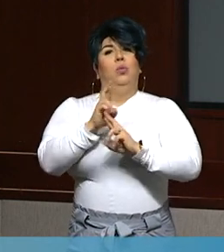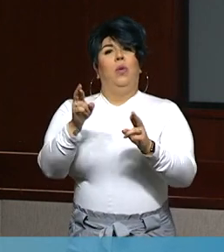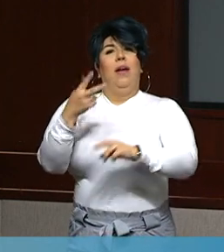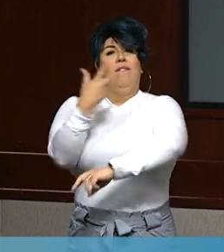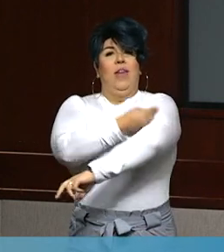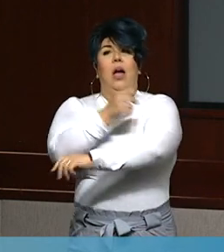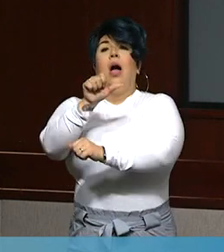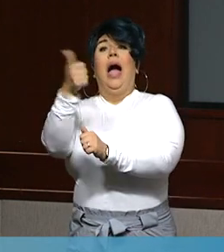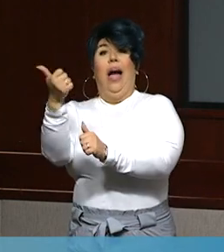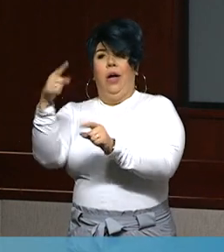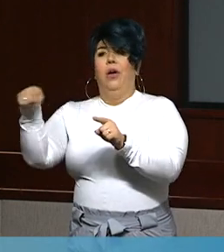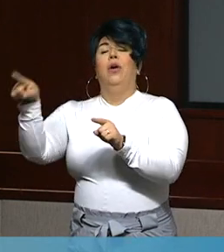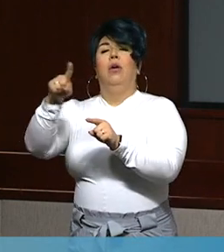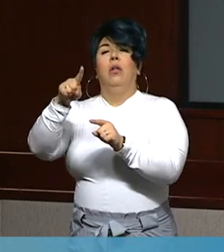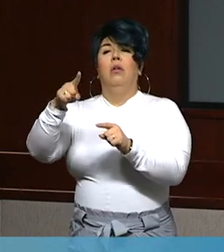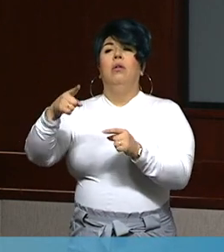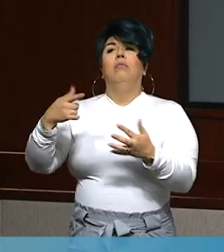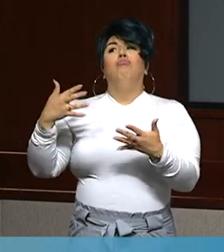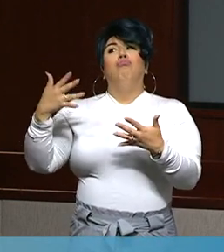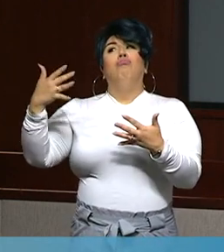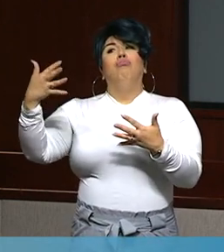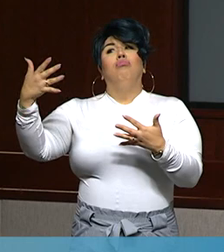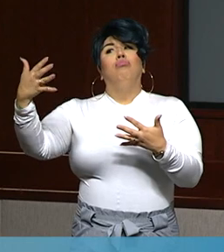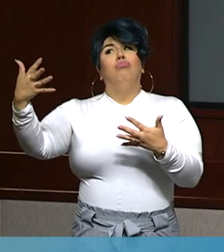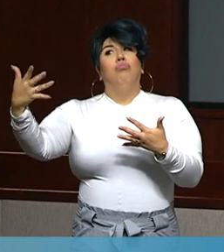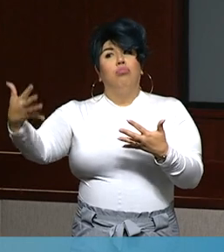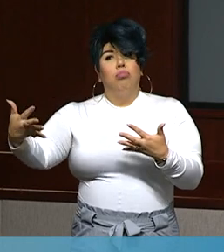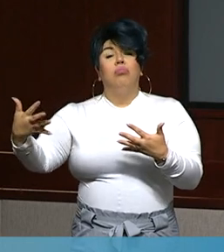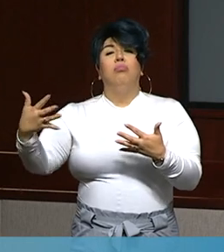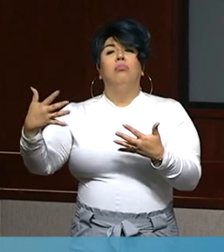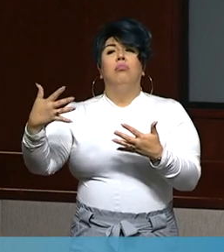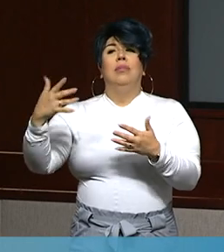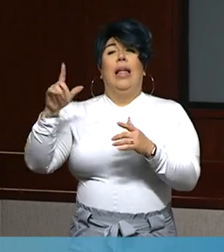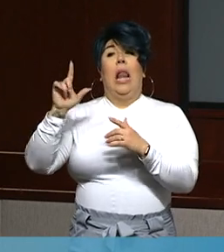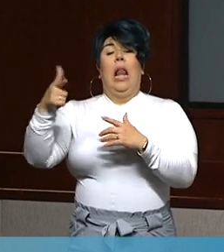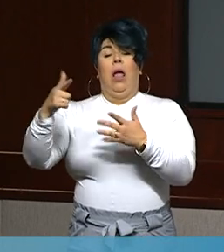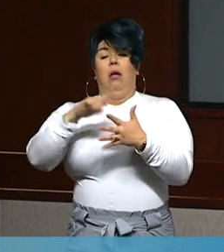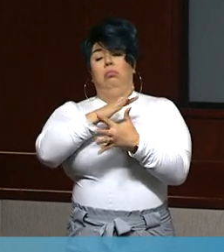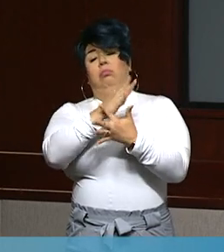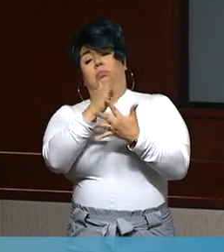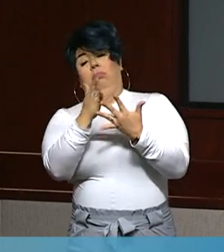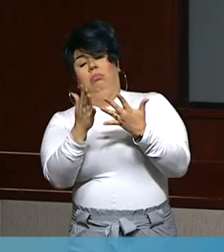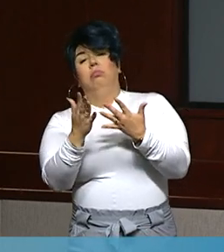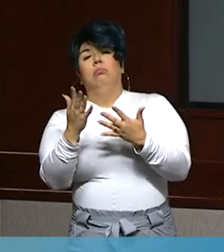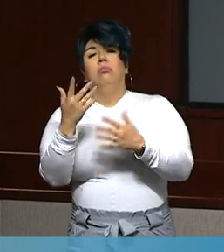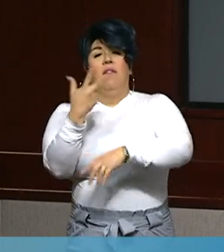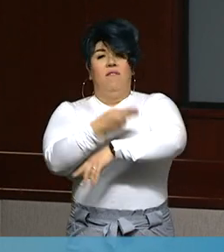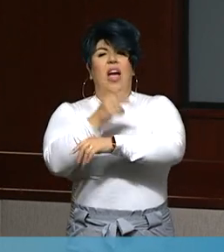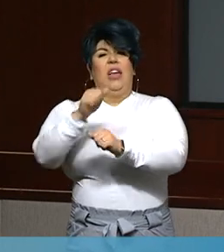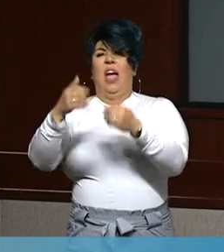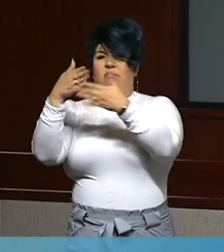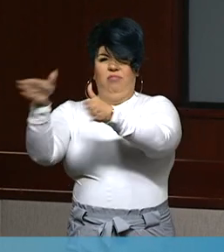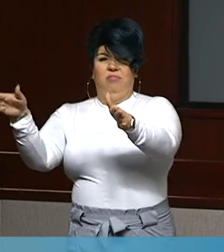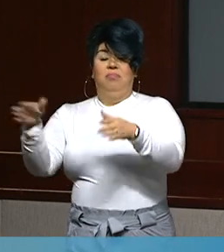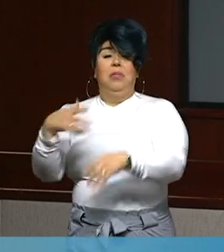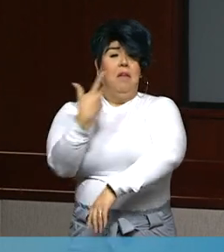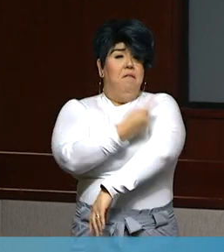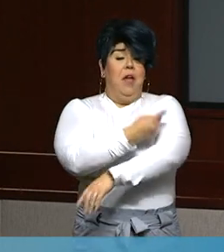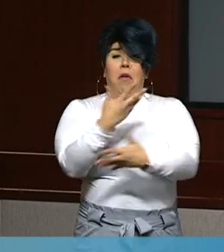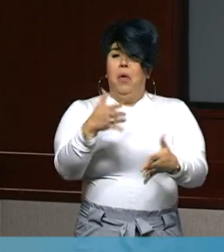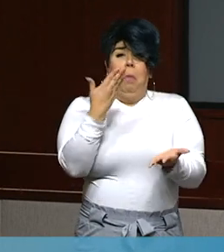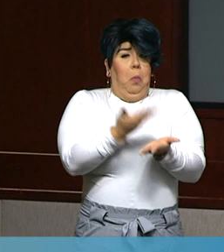And then eventually as we, that is made available to the general population. The vaccine has proven to be effective.